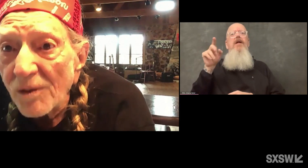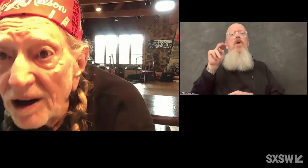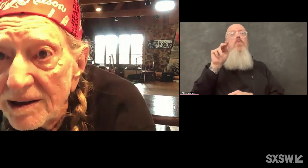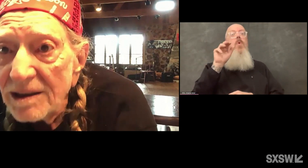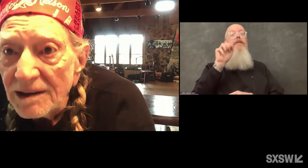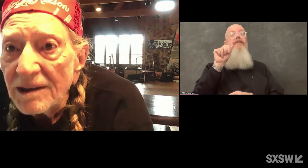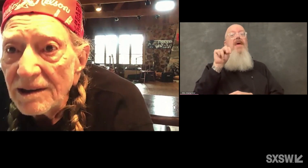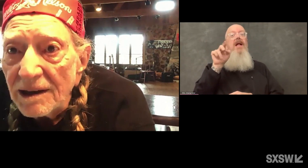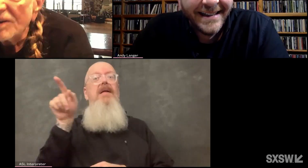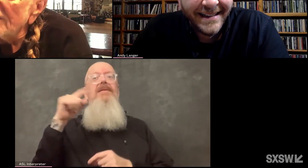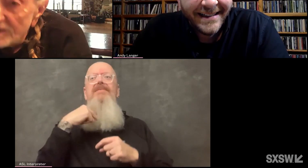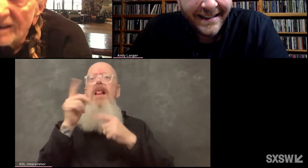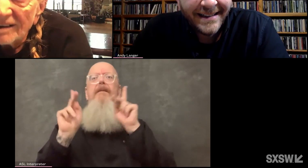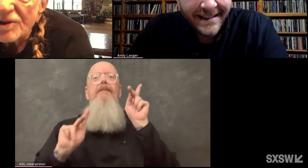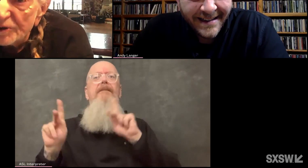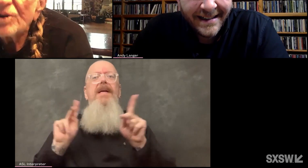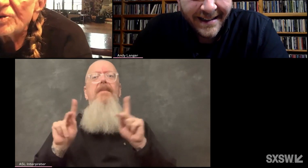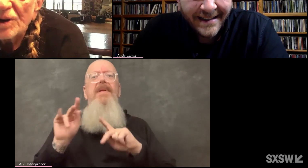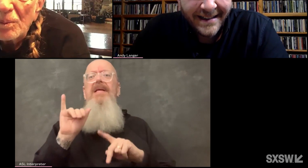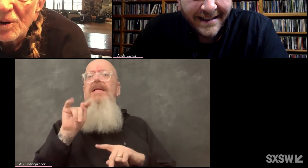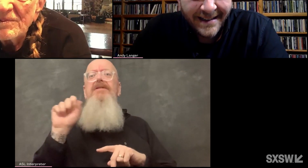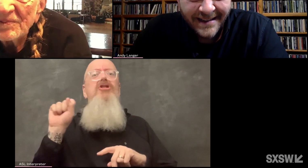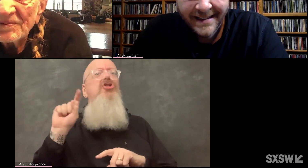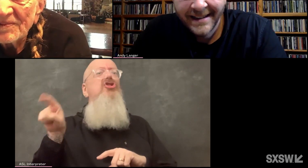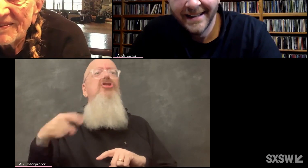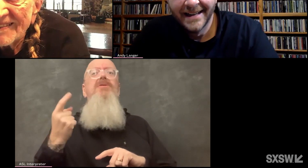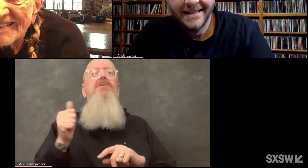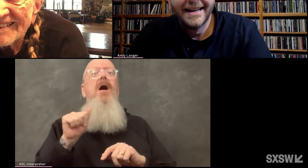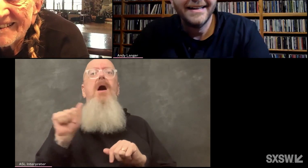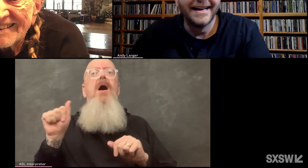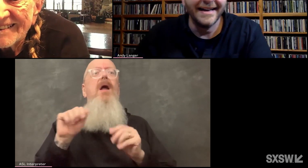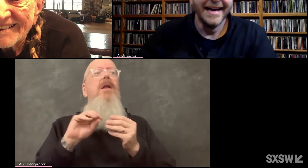number. Am I right? He said, yeah, it's just a number.